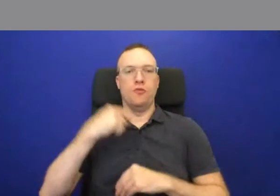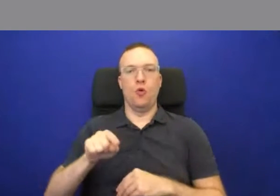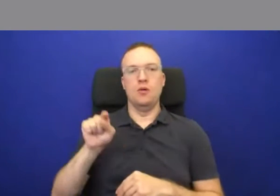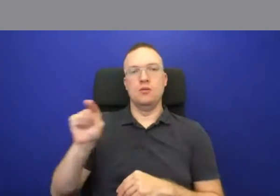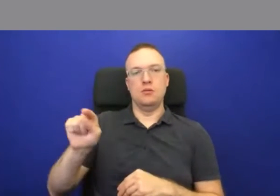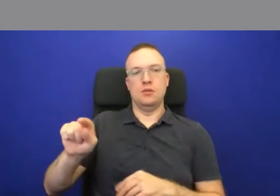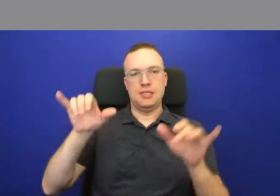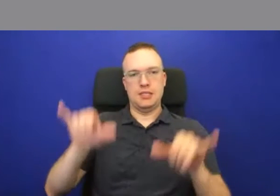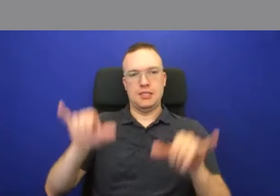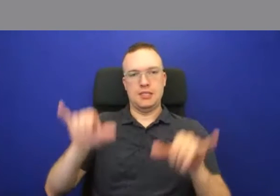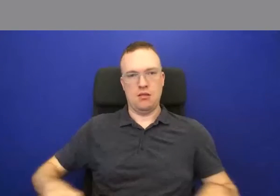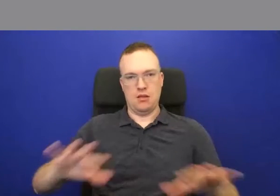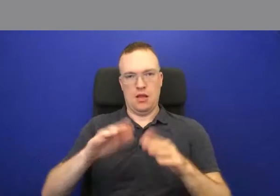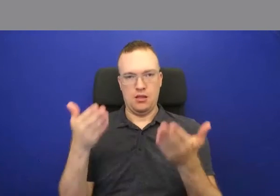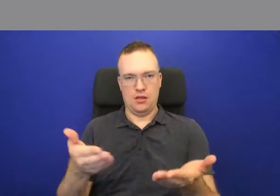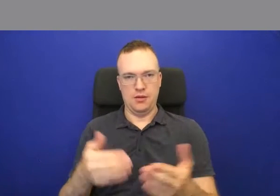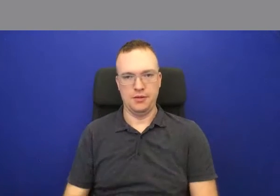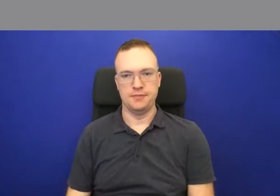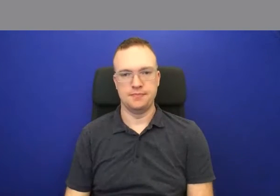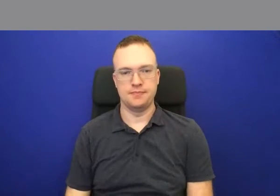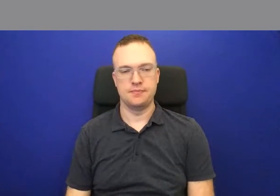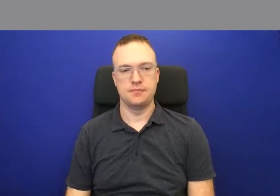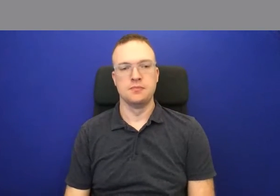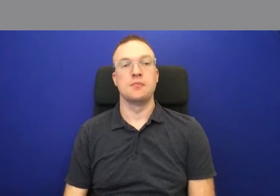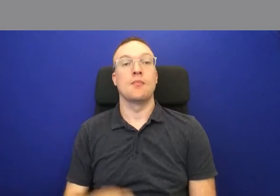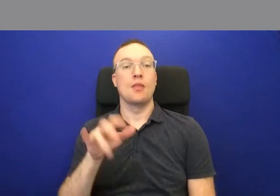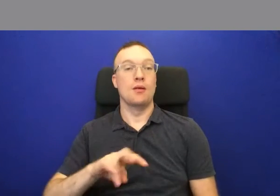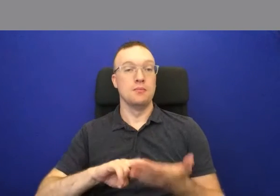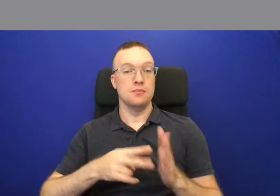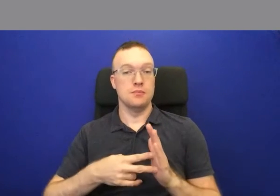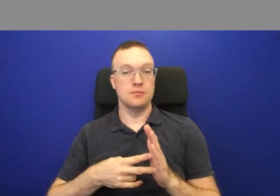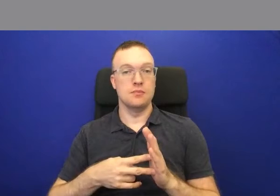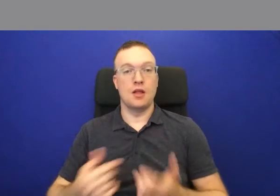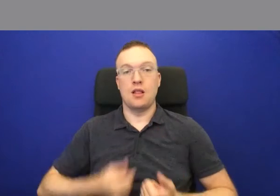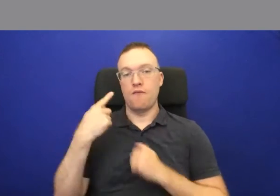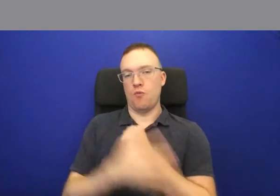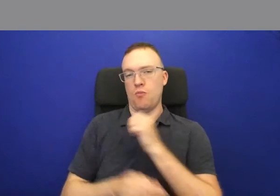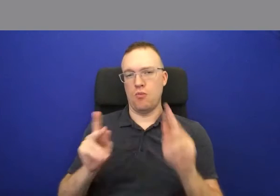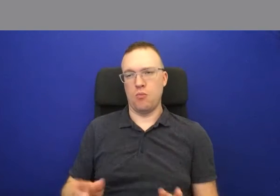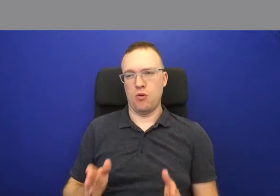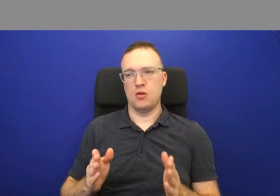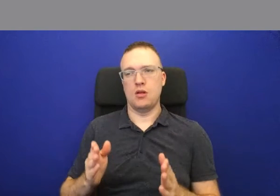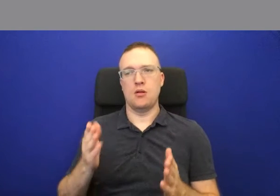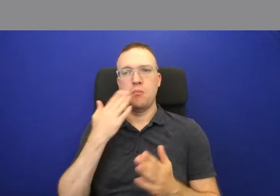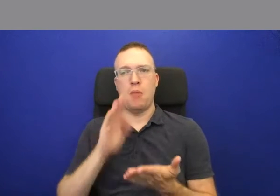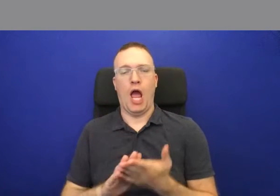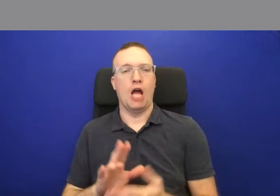staying on the land. Now this means that life for a peasant might not have been so bad.